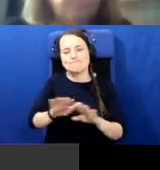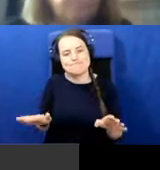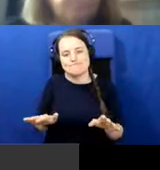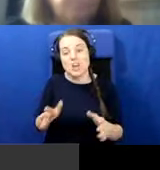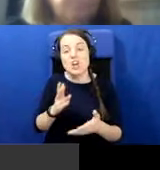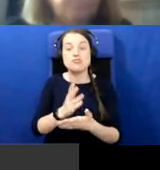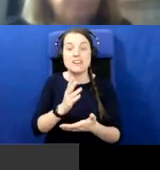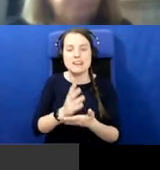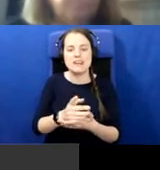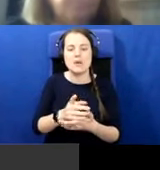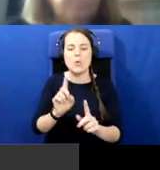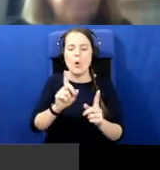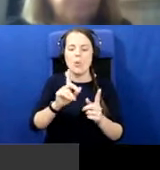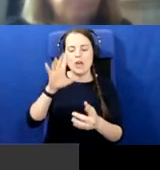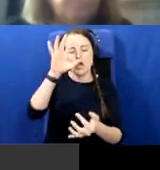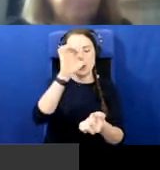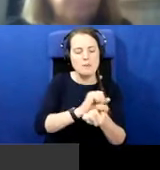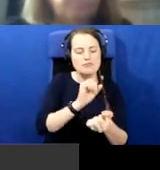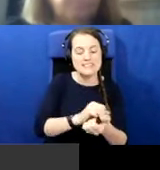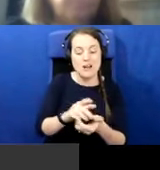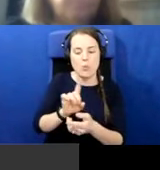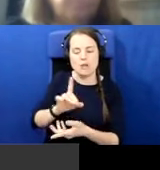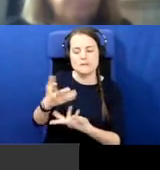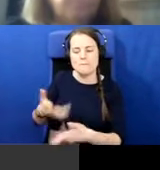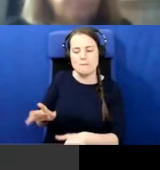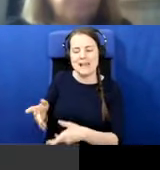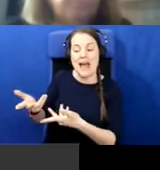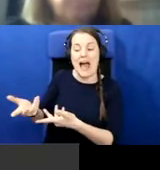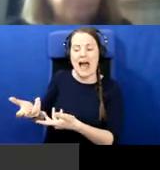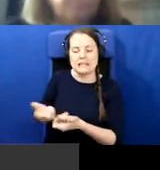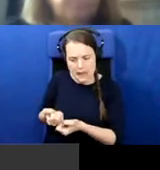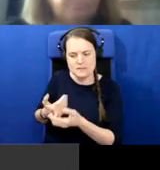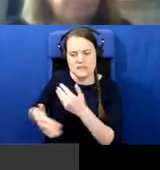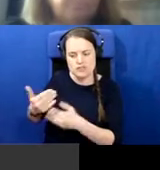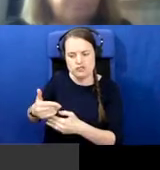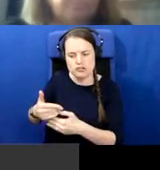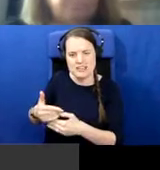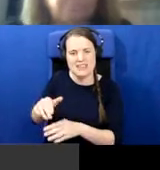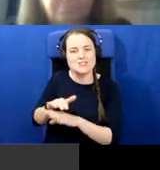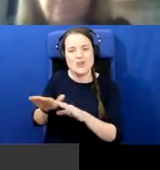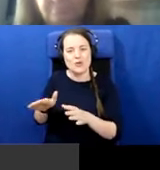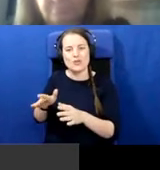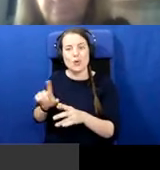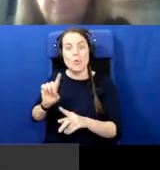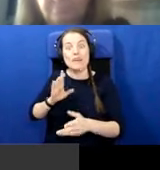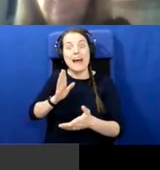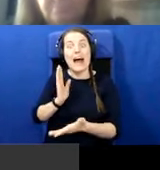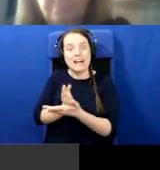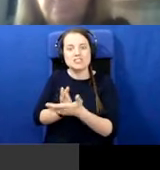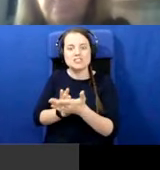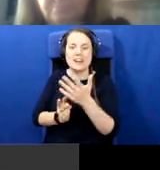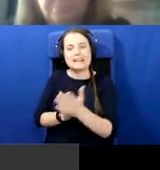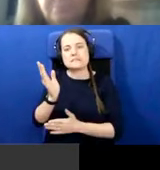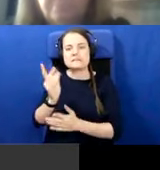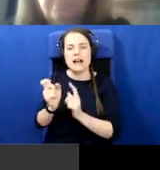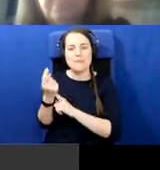accept it as history. It's not what the truth is. And I think the way that can, I mean, we don't operate in a vacuum.